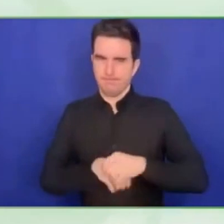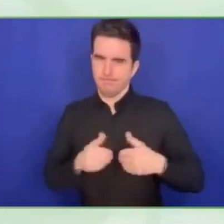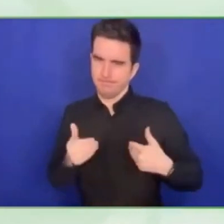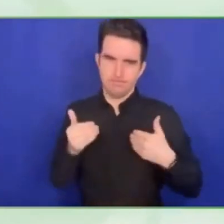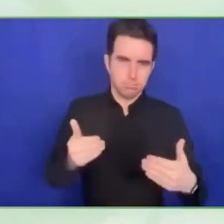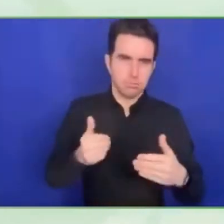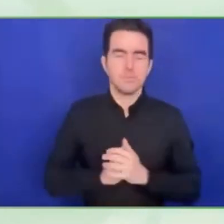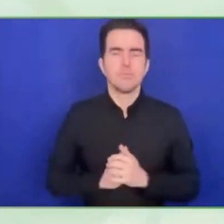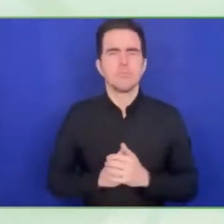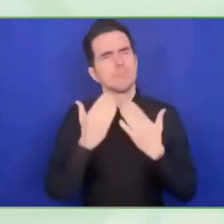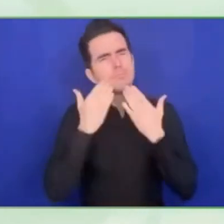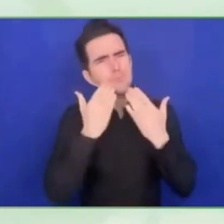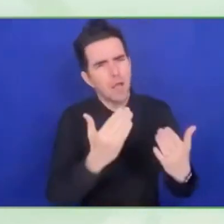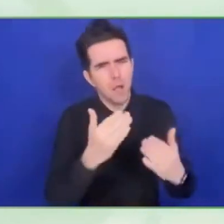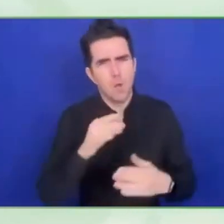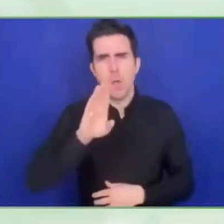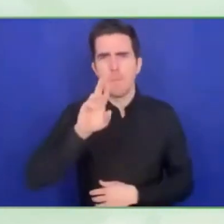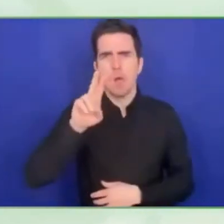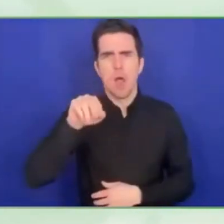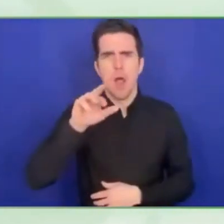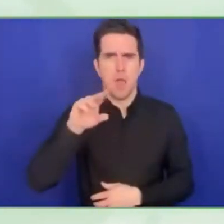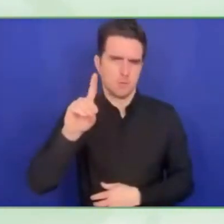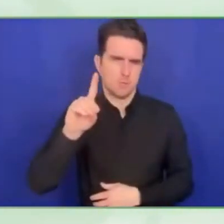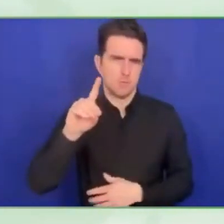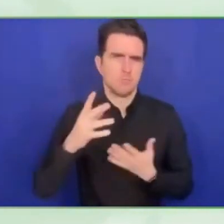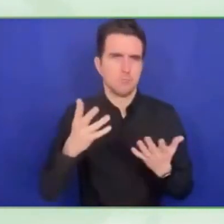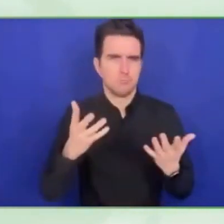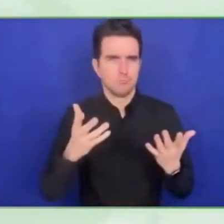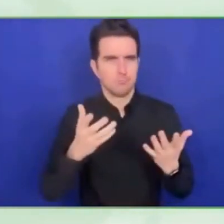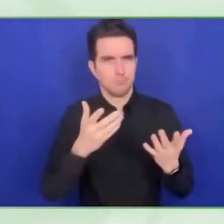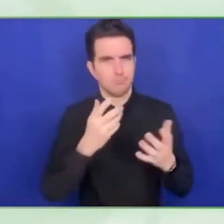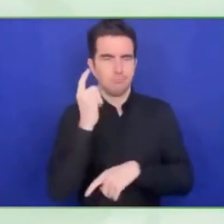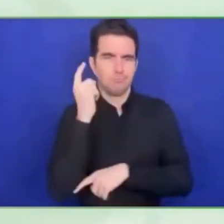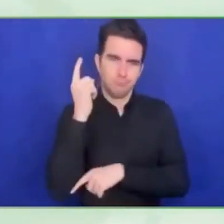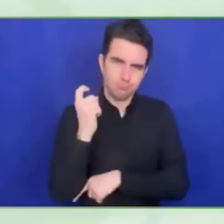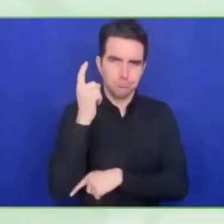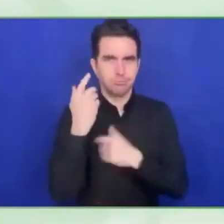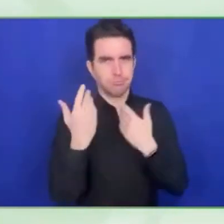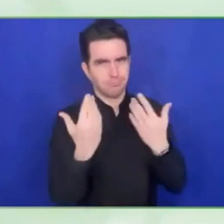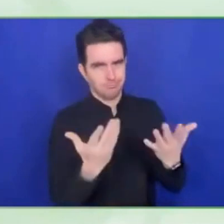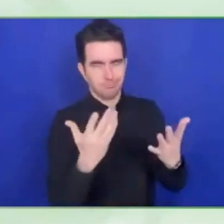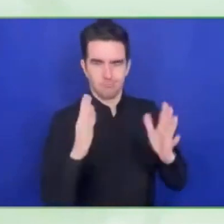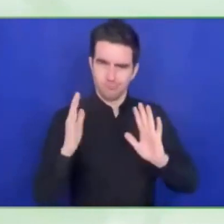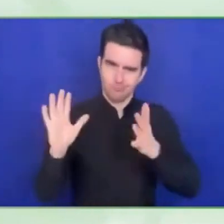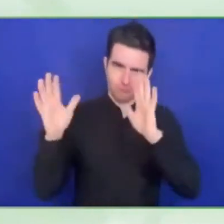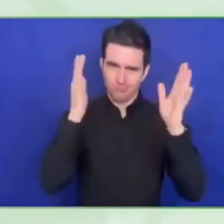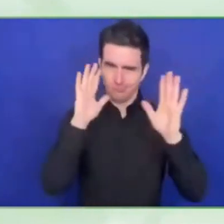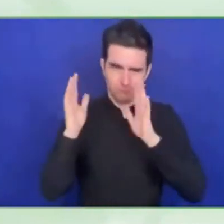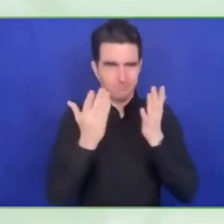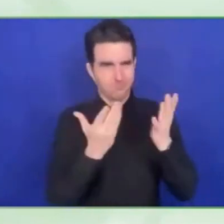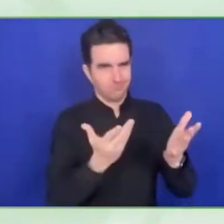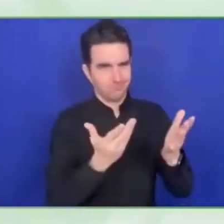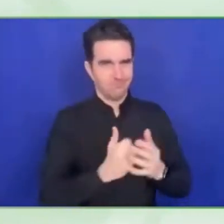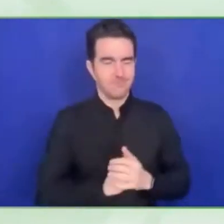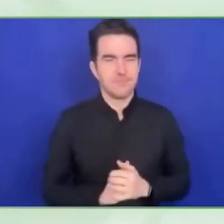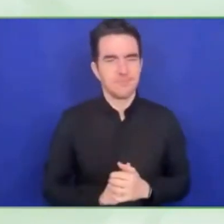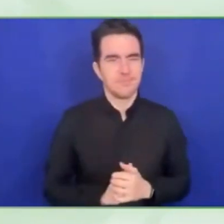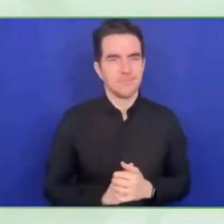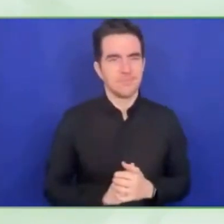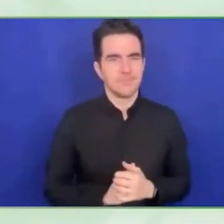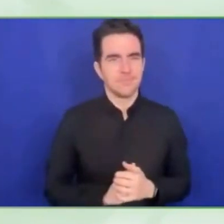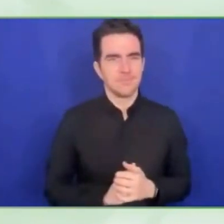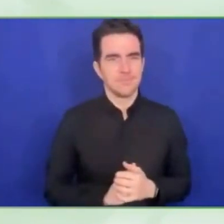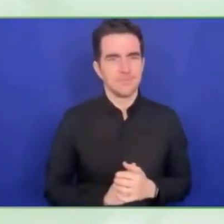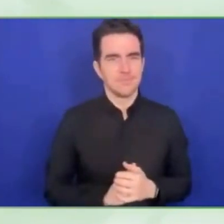Thank you very much. Good morning. It is a pleasure to be on this table